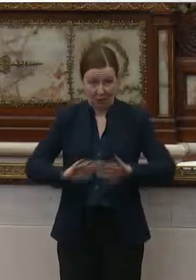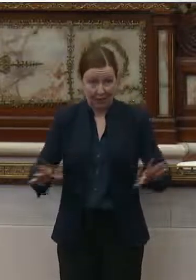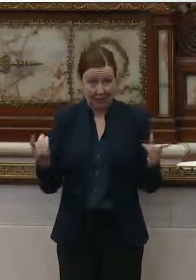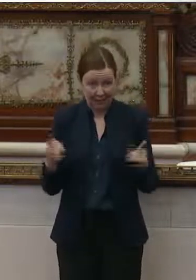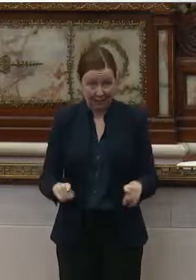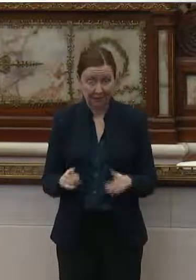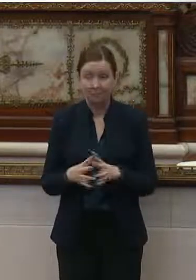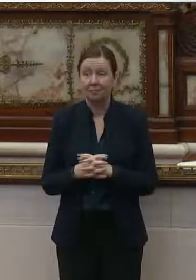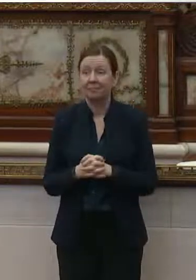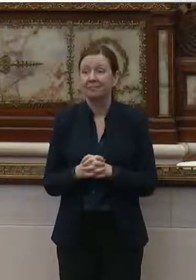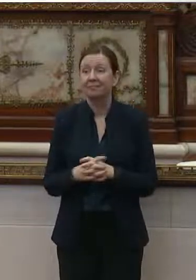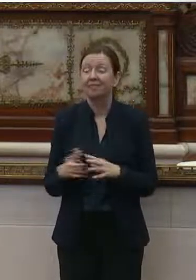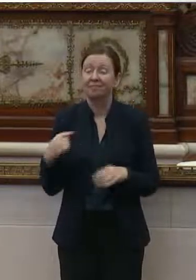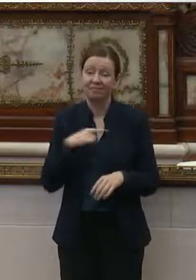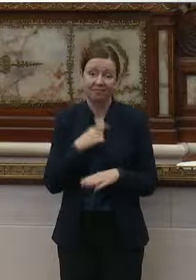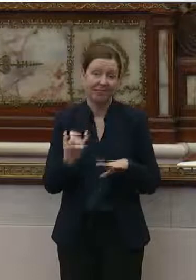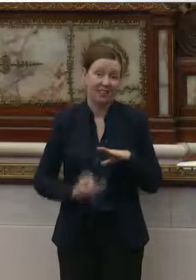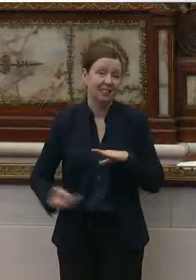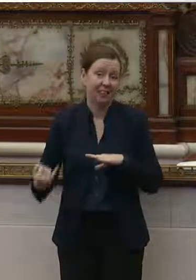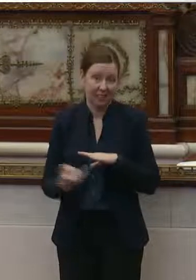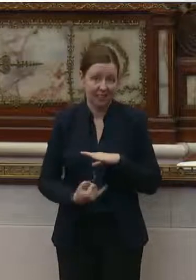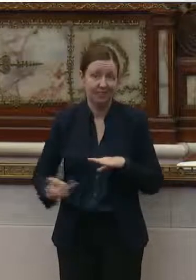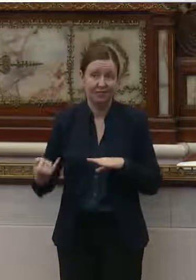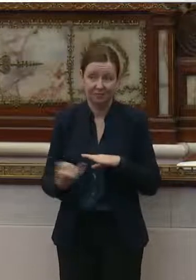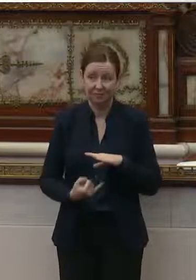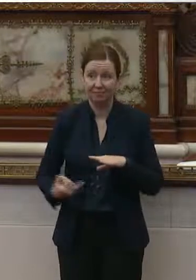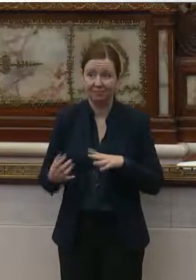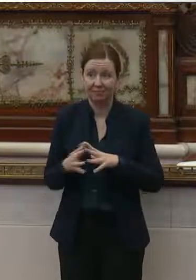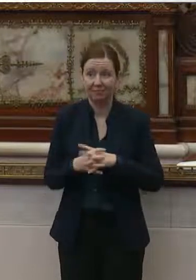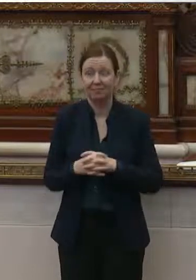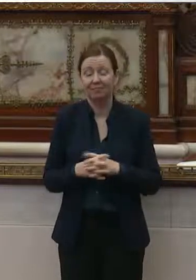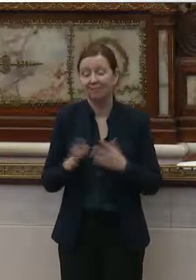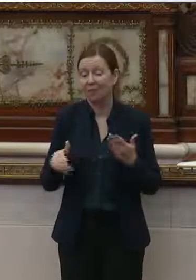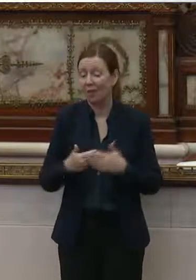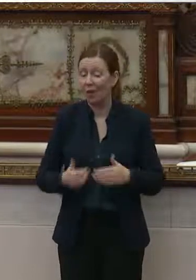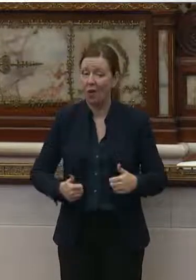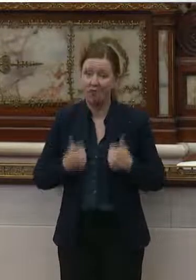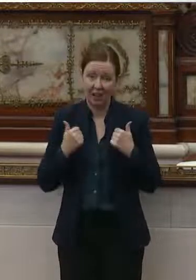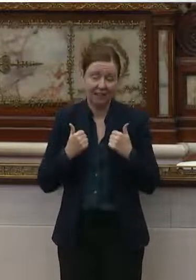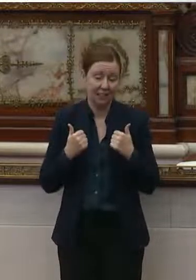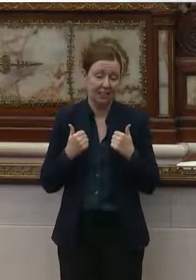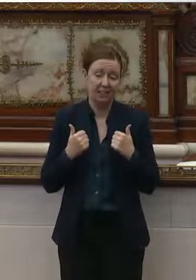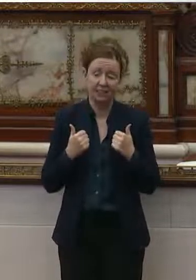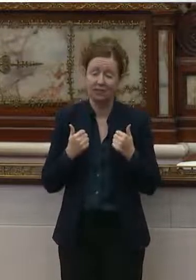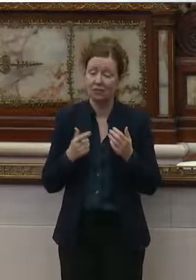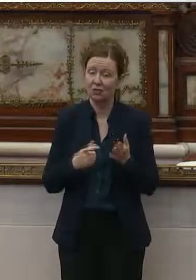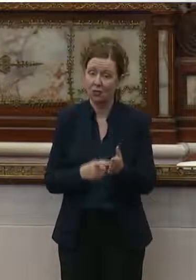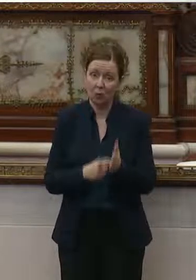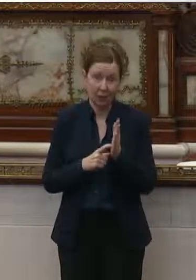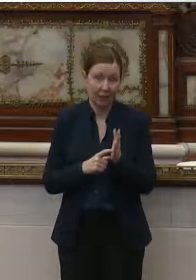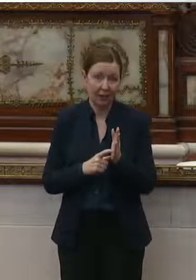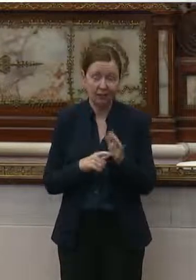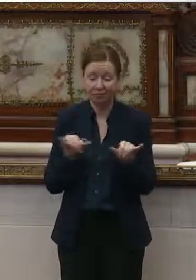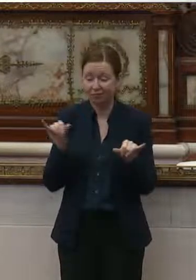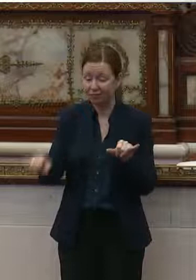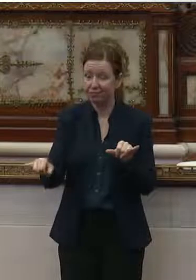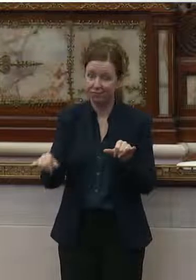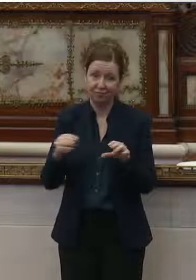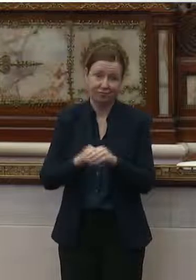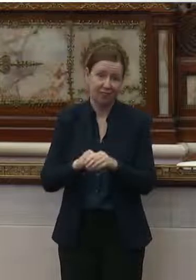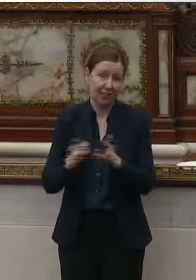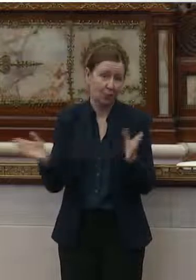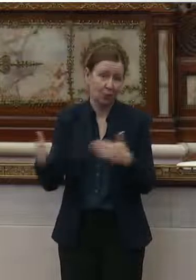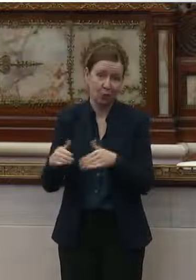isolated. All residents are required to remain in the